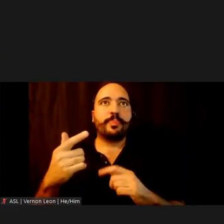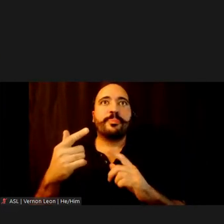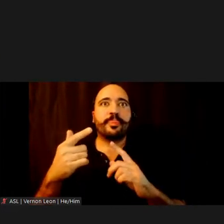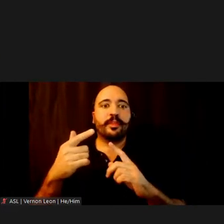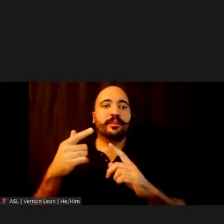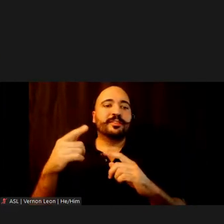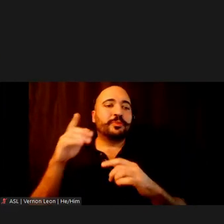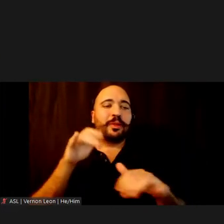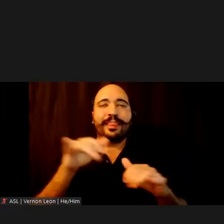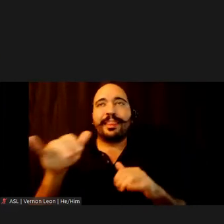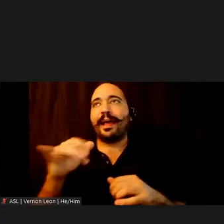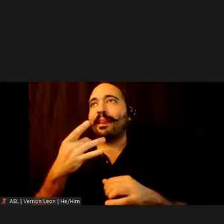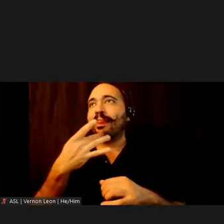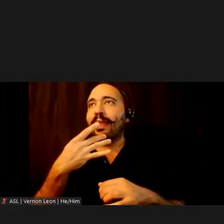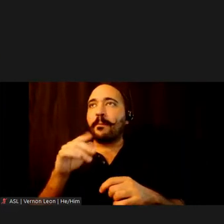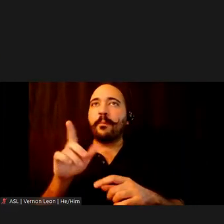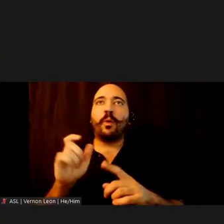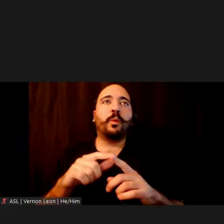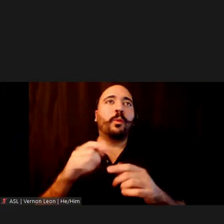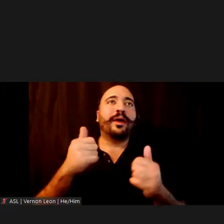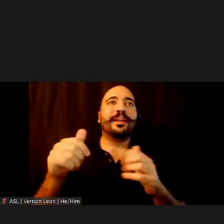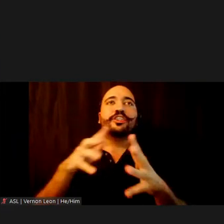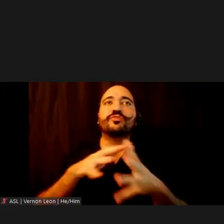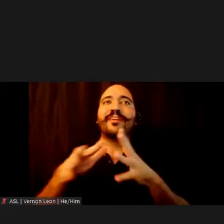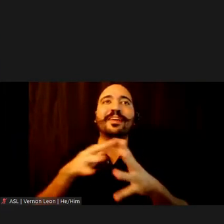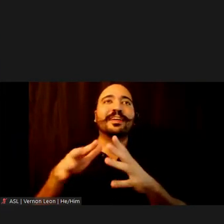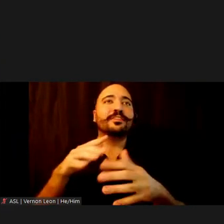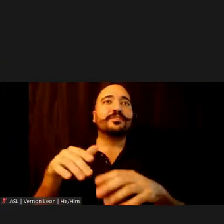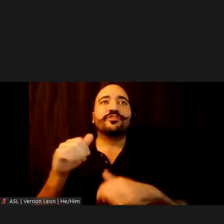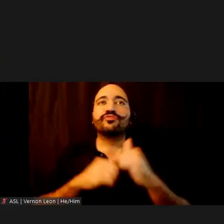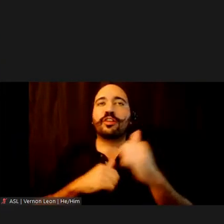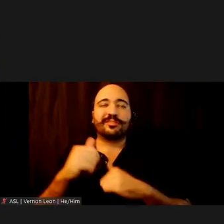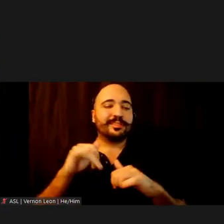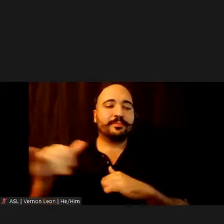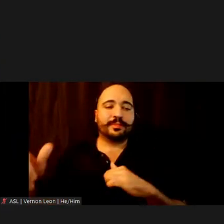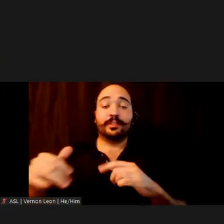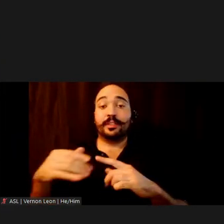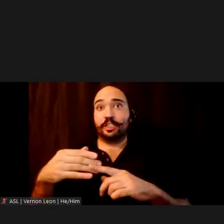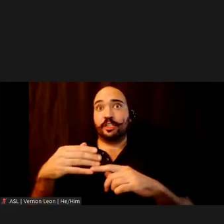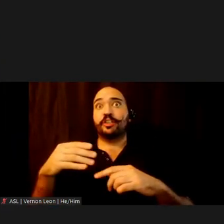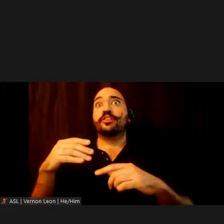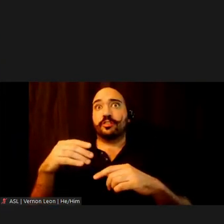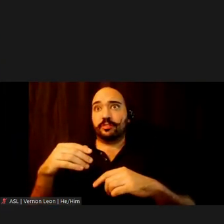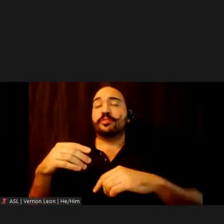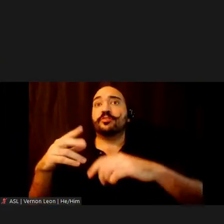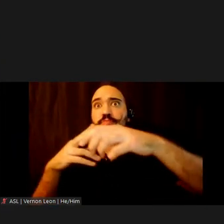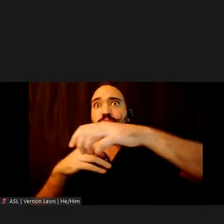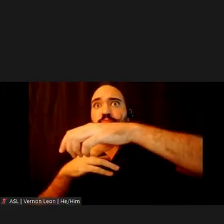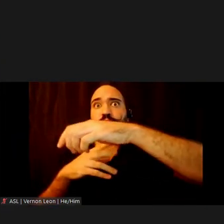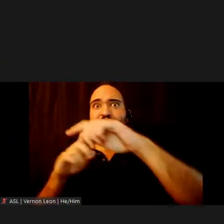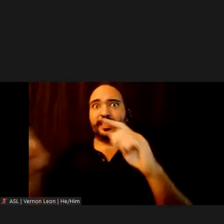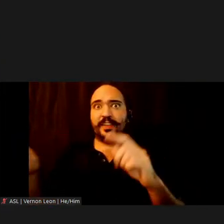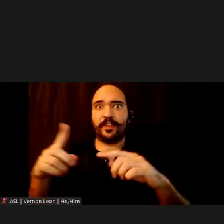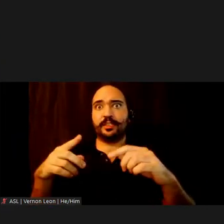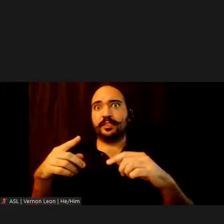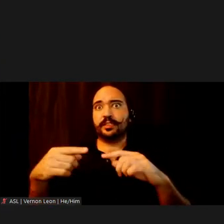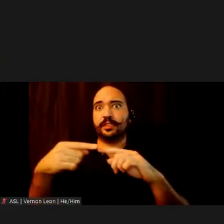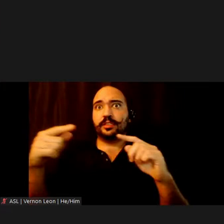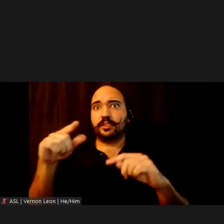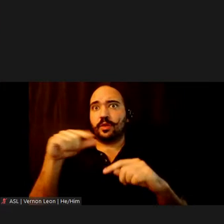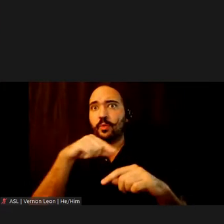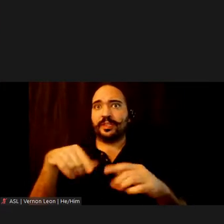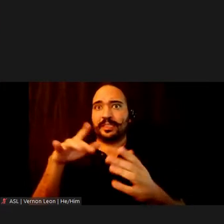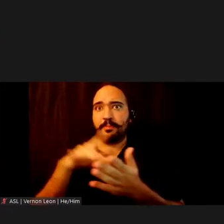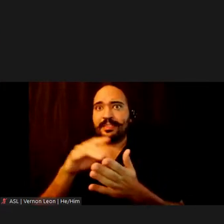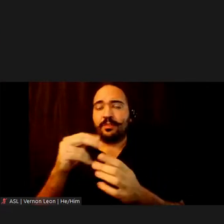control infrastructure. Near the Queens Midtown Tunnel and Hugh Carey Tunnel, there will be some traffic diversions on the highway system that could result in more than a